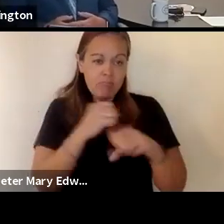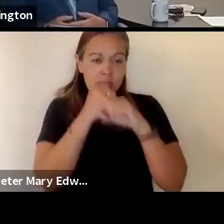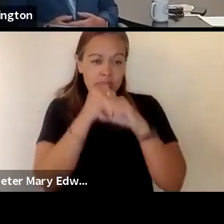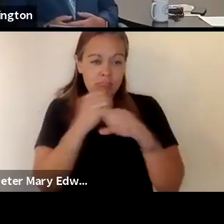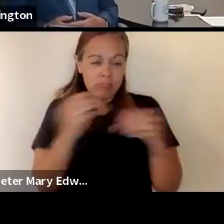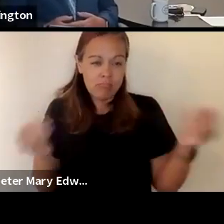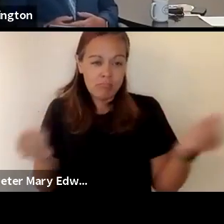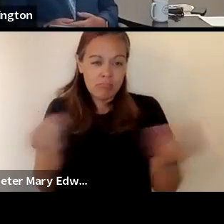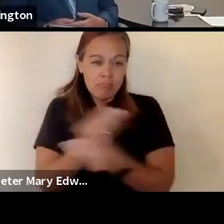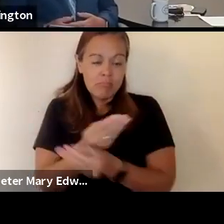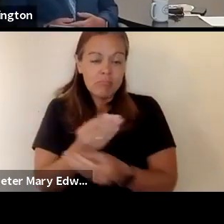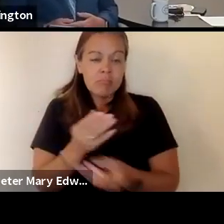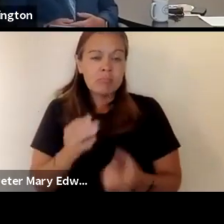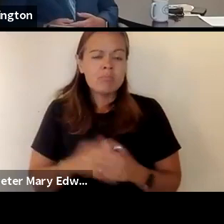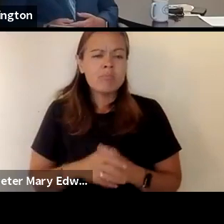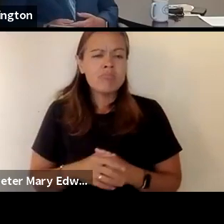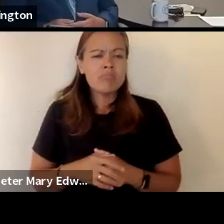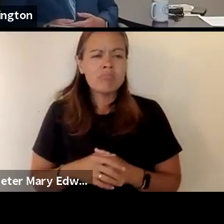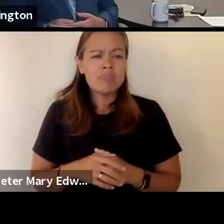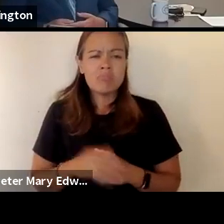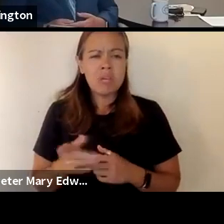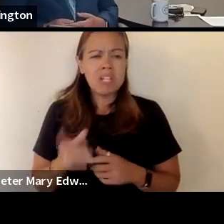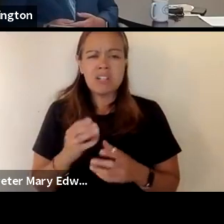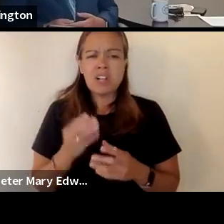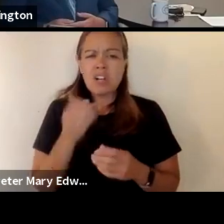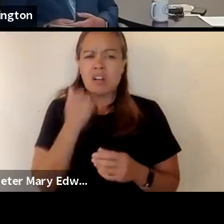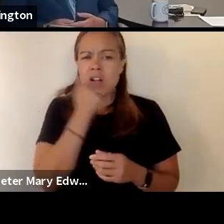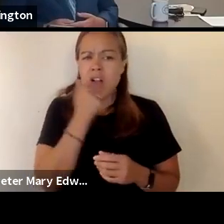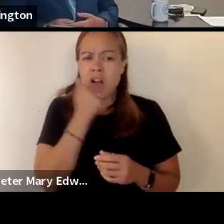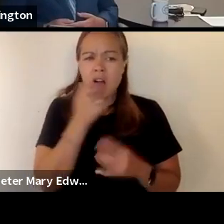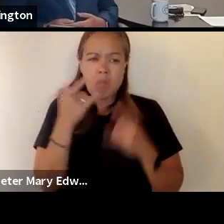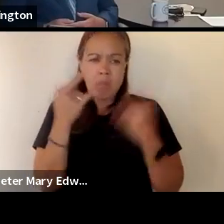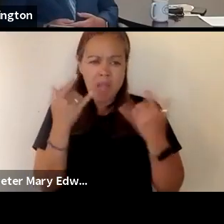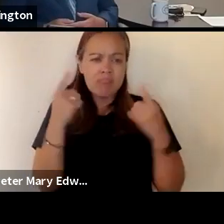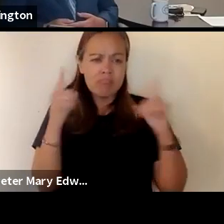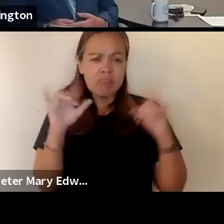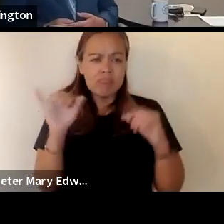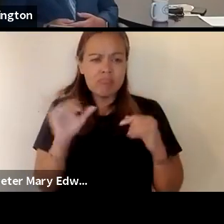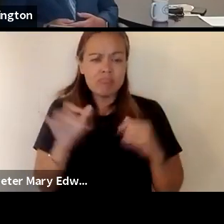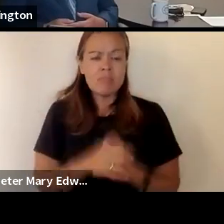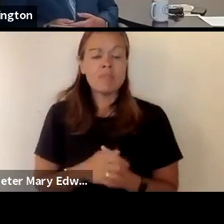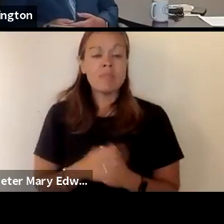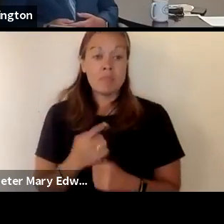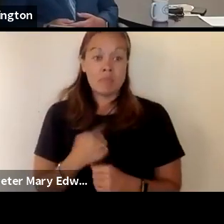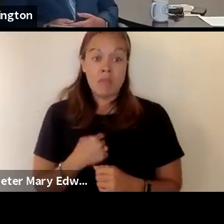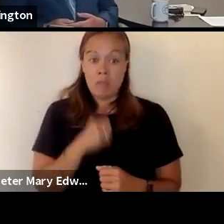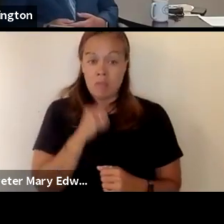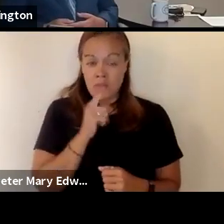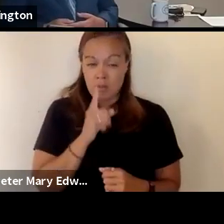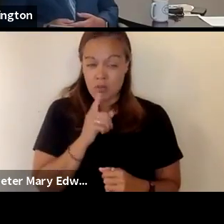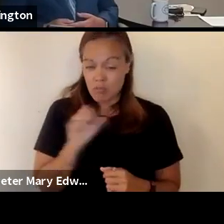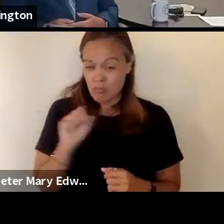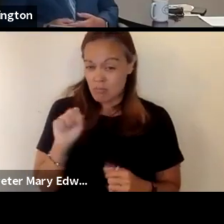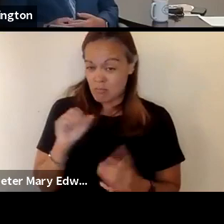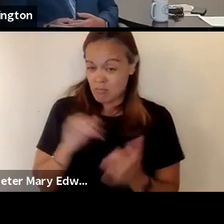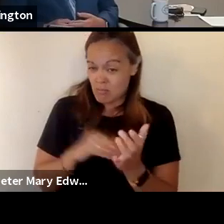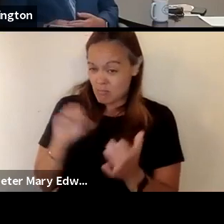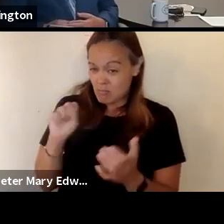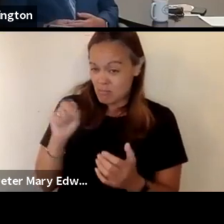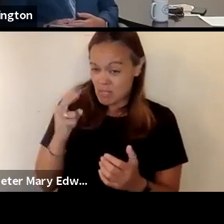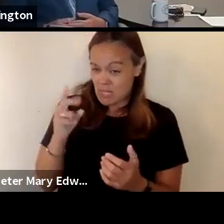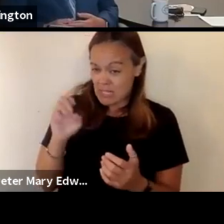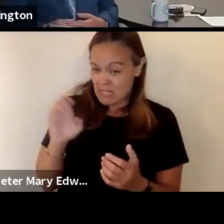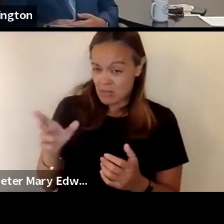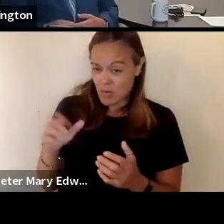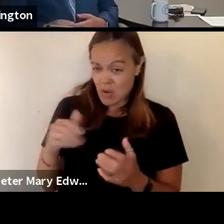masks have proven to be quite effective as well i i'm not sure dr chende do you know or dr